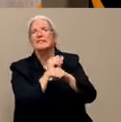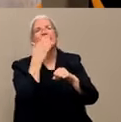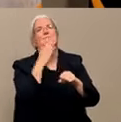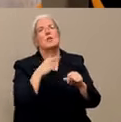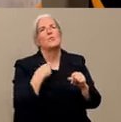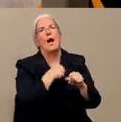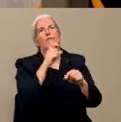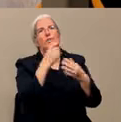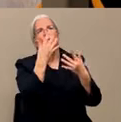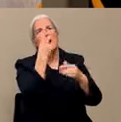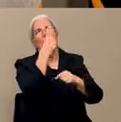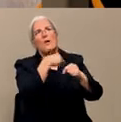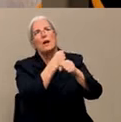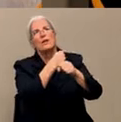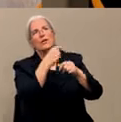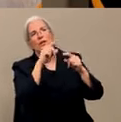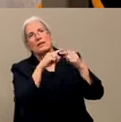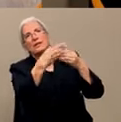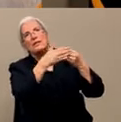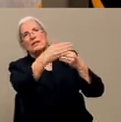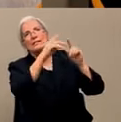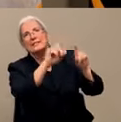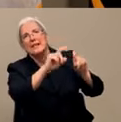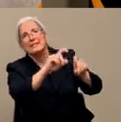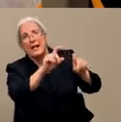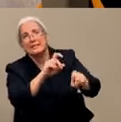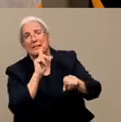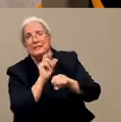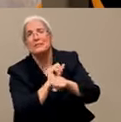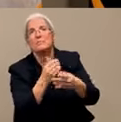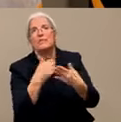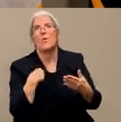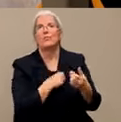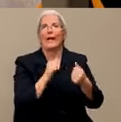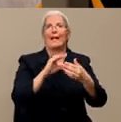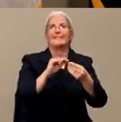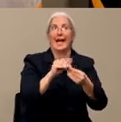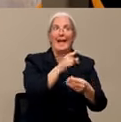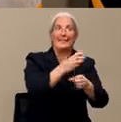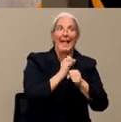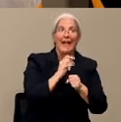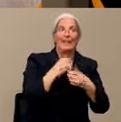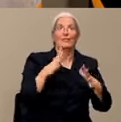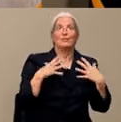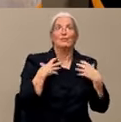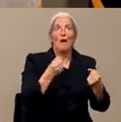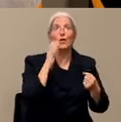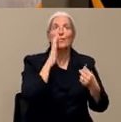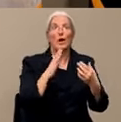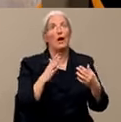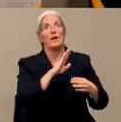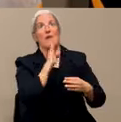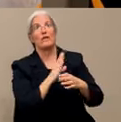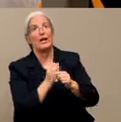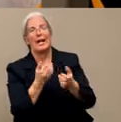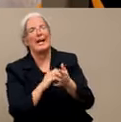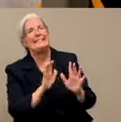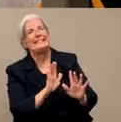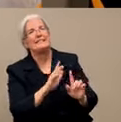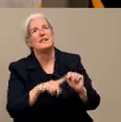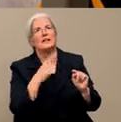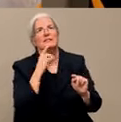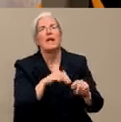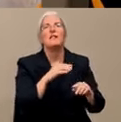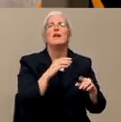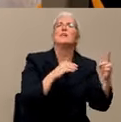The question is a clarification on, like, six more weeks. Does that mean six more weeks or six total weeks in terms of how